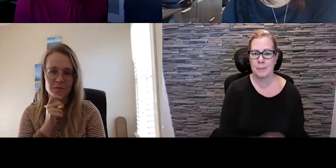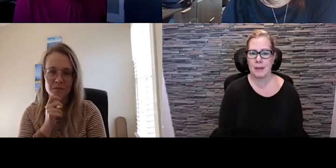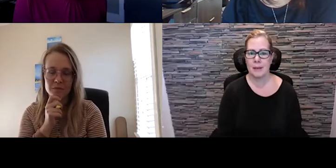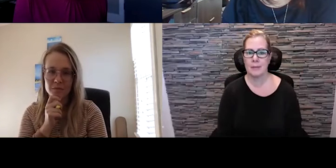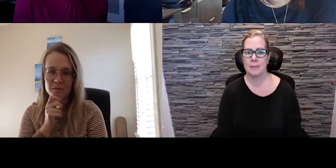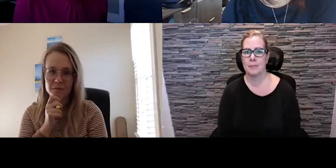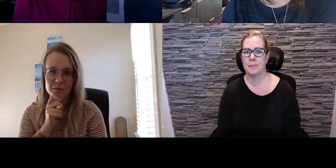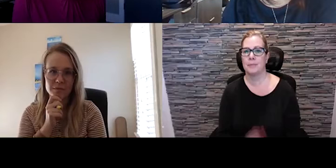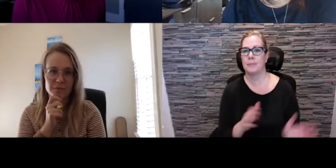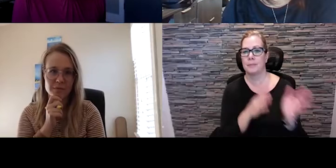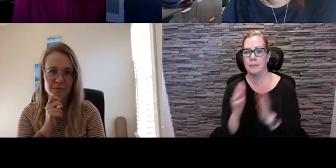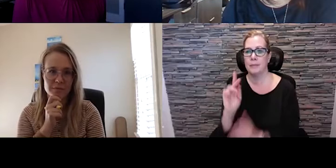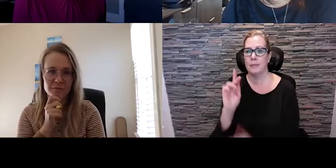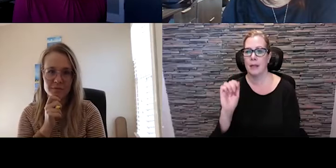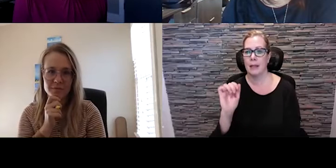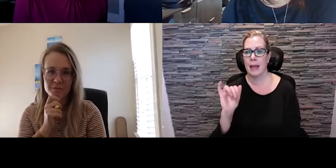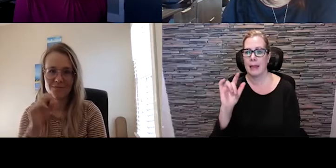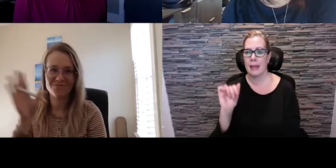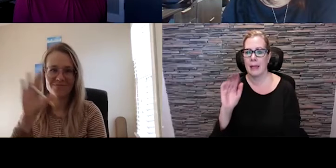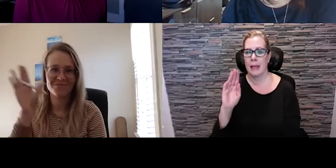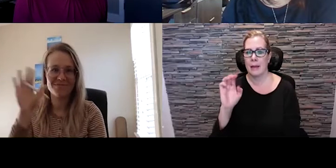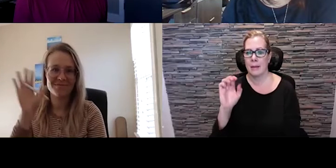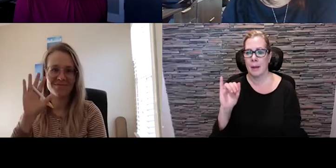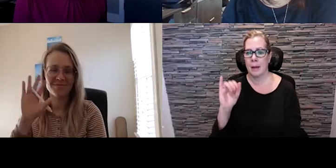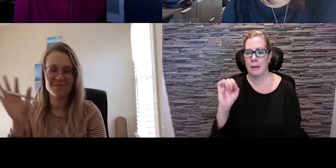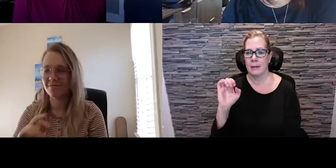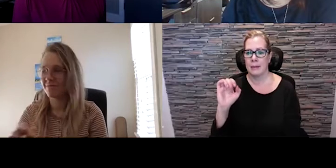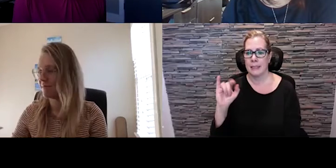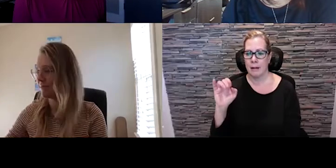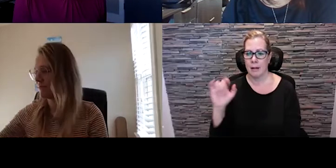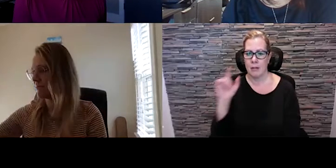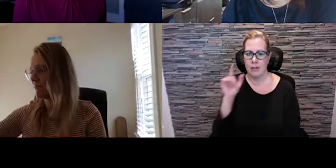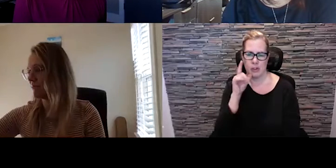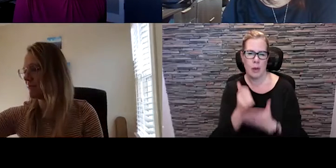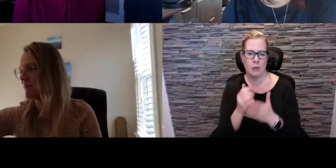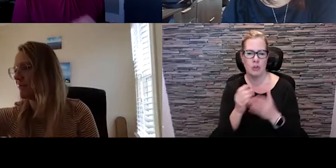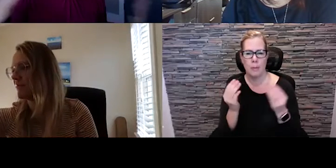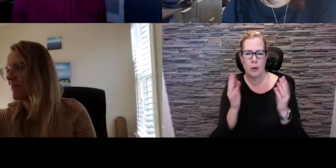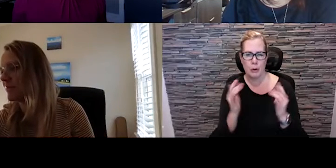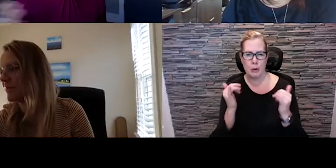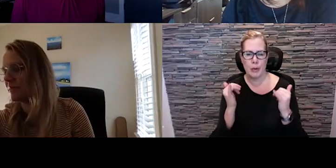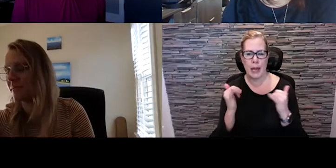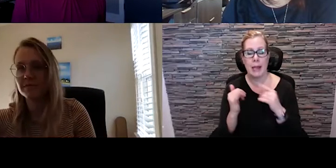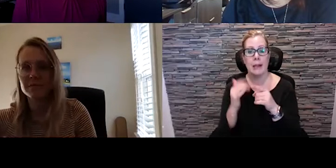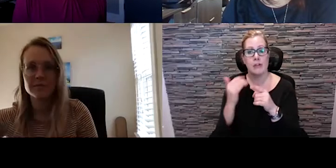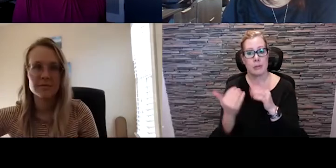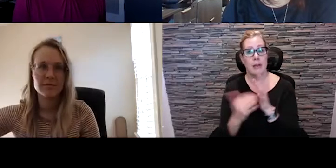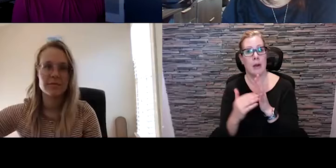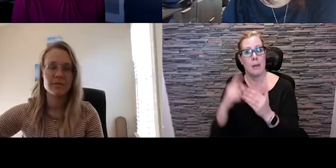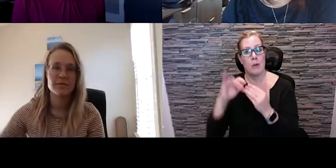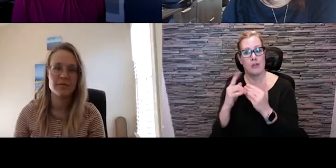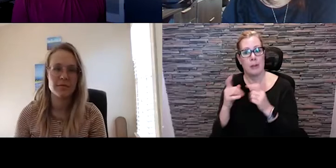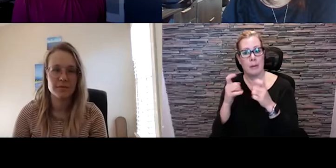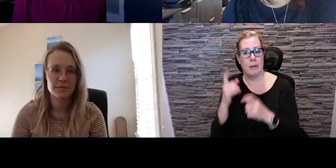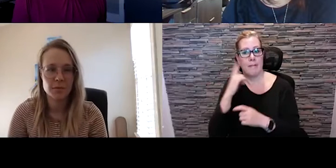afternoon, Kayleigh Bicycle is joining us. Kayleigh is the Principal Consultant of Bird Creatives and is the Project Manager for Rise Up